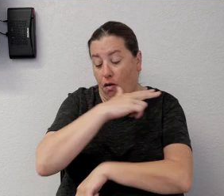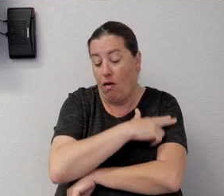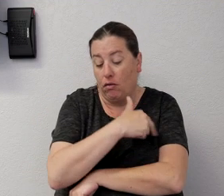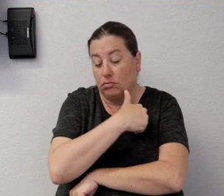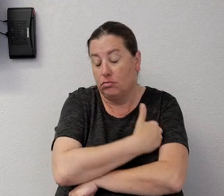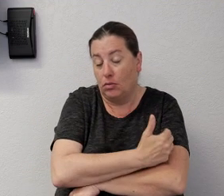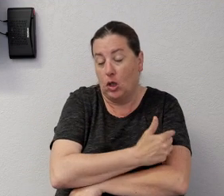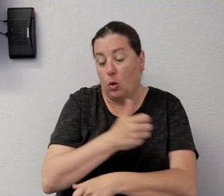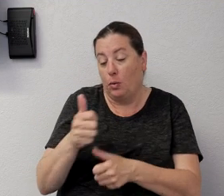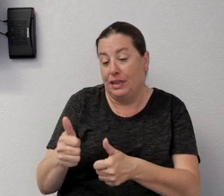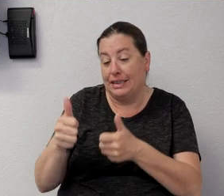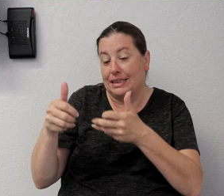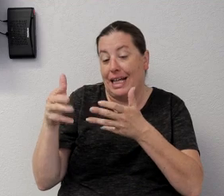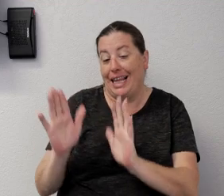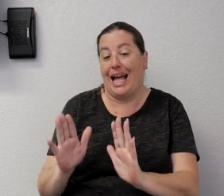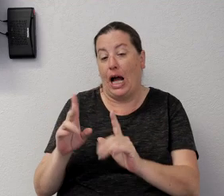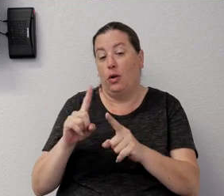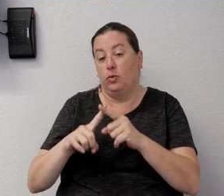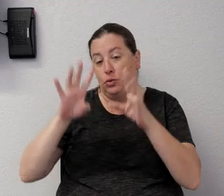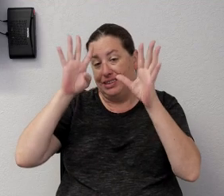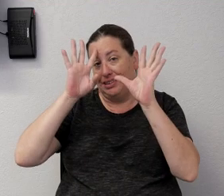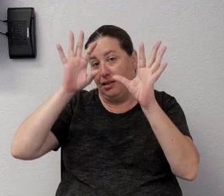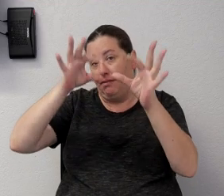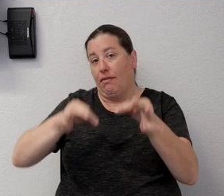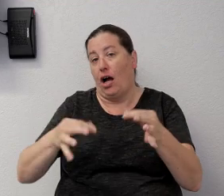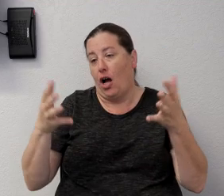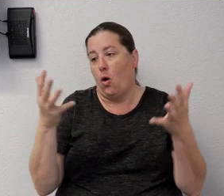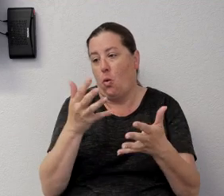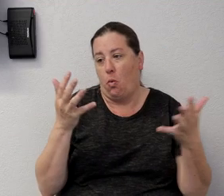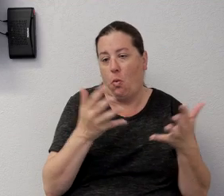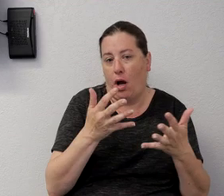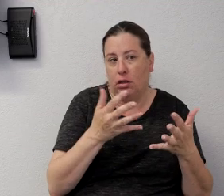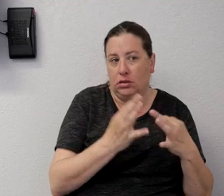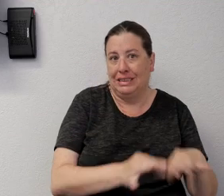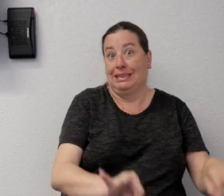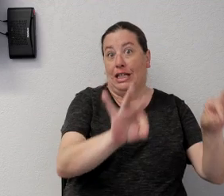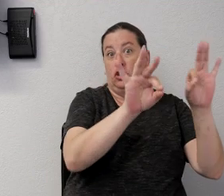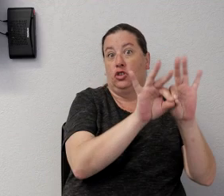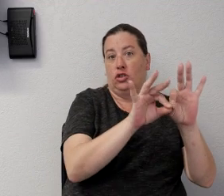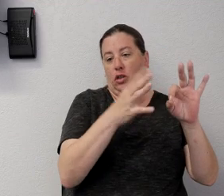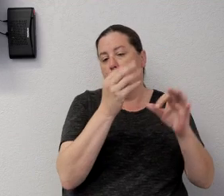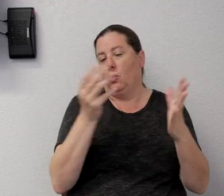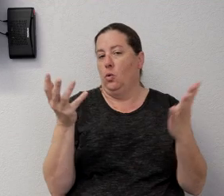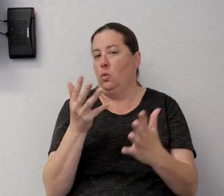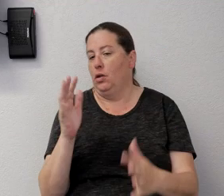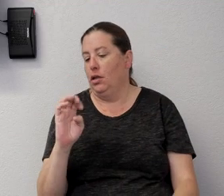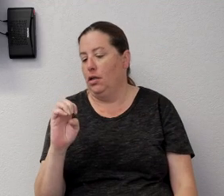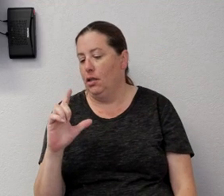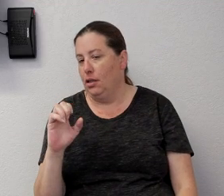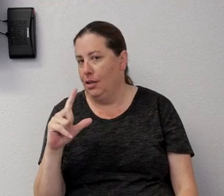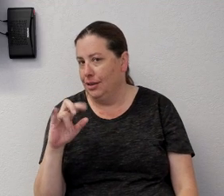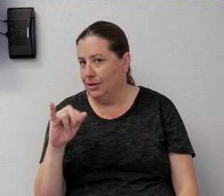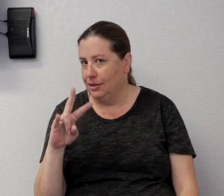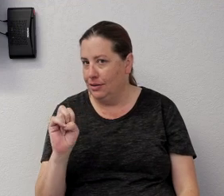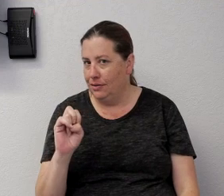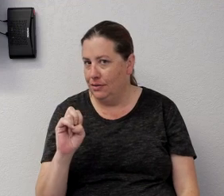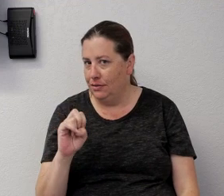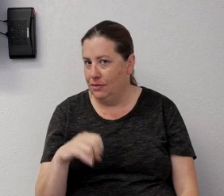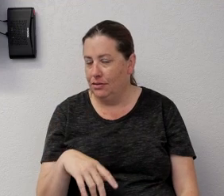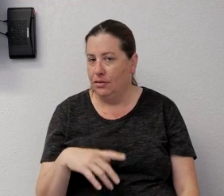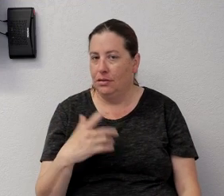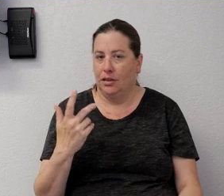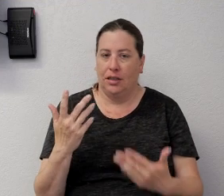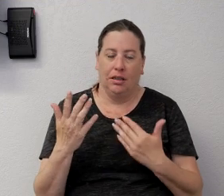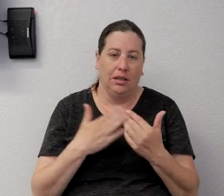what was elective, what was essential. Because even elective, you know, surgeries, you know, cancer